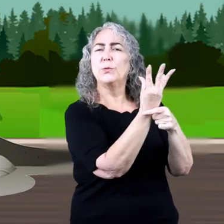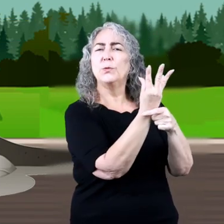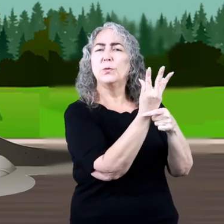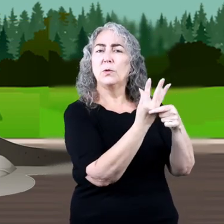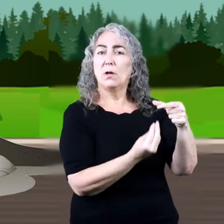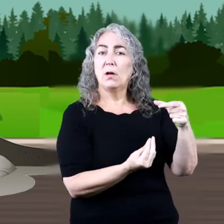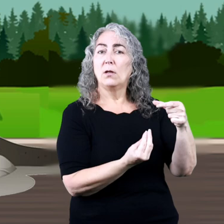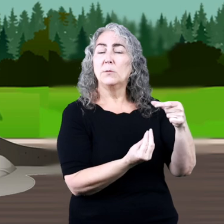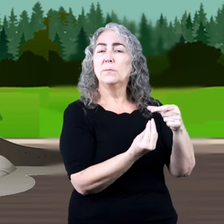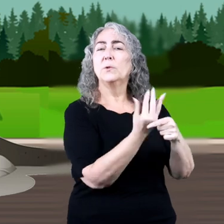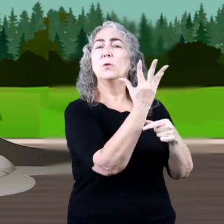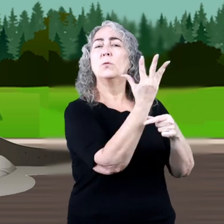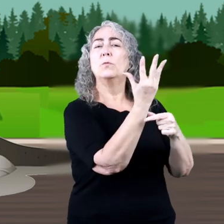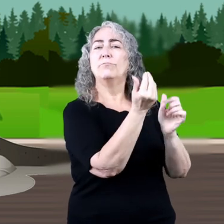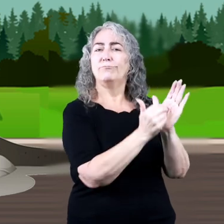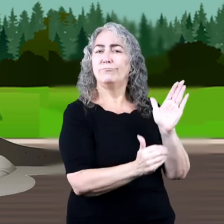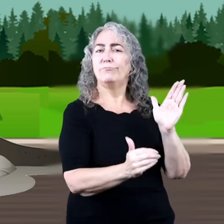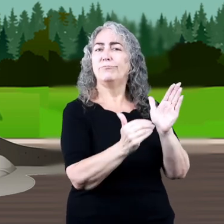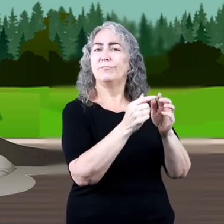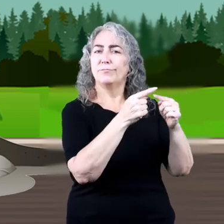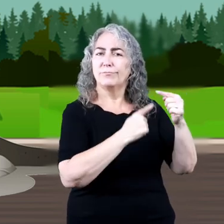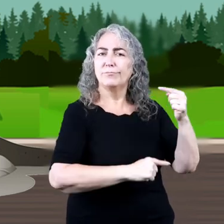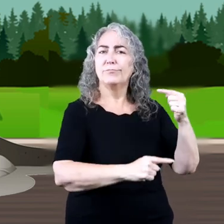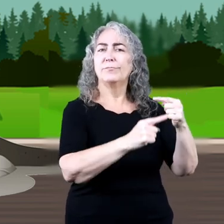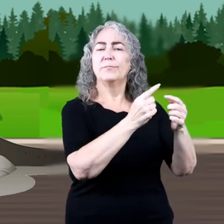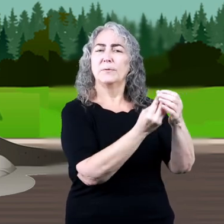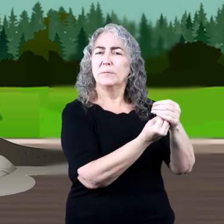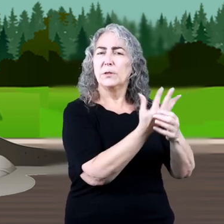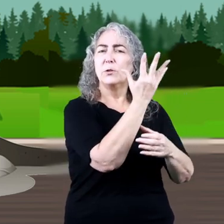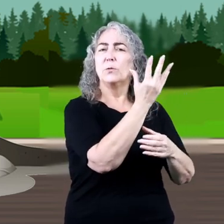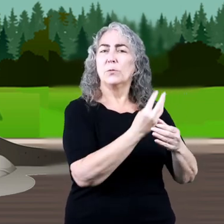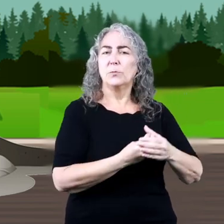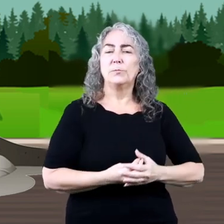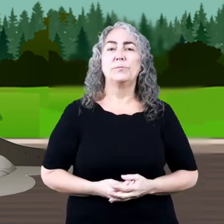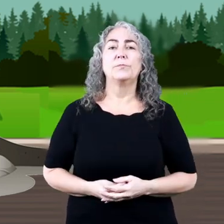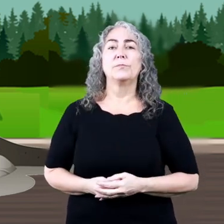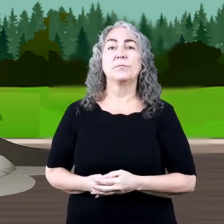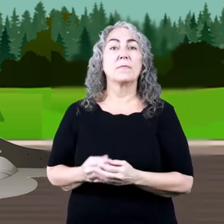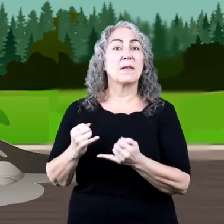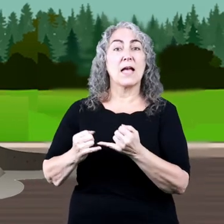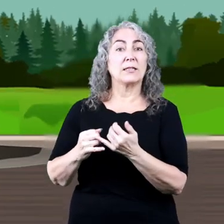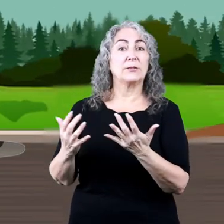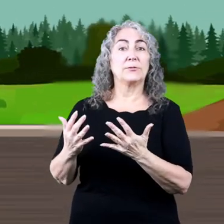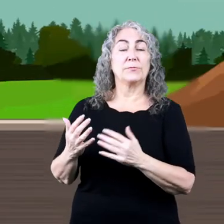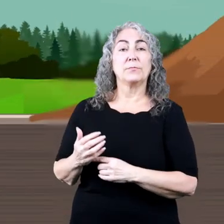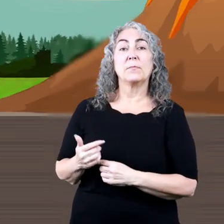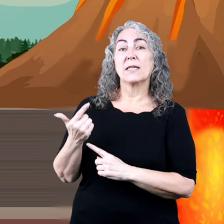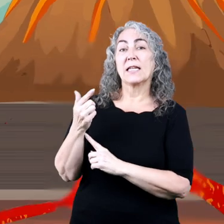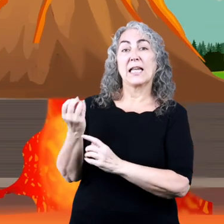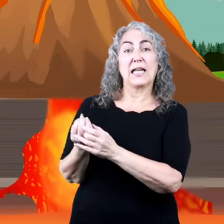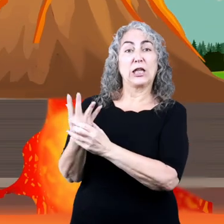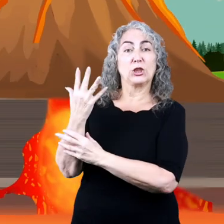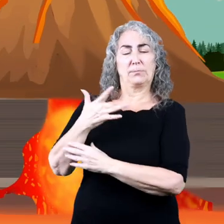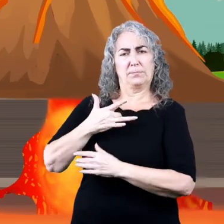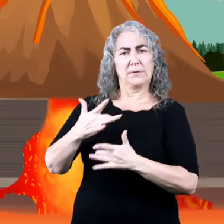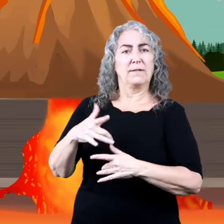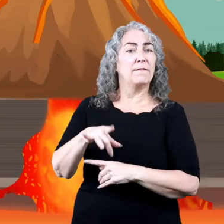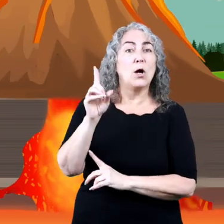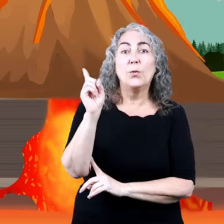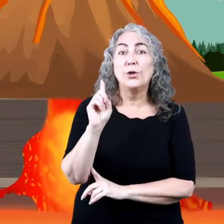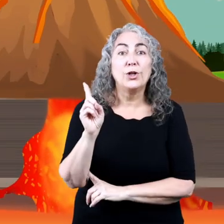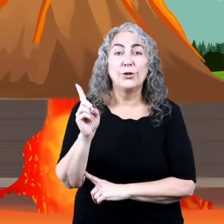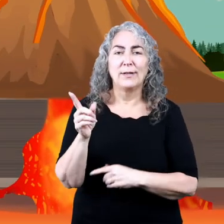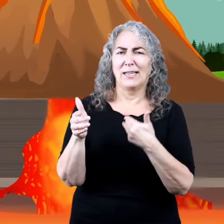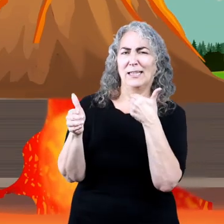spew water and then steam on a repeating cycle. Last, geysers are always found in